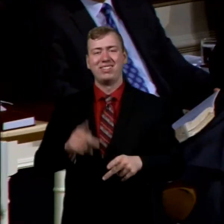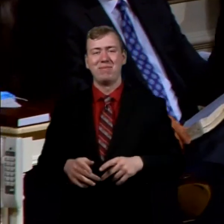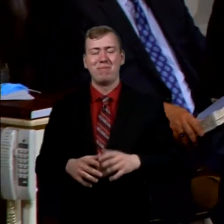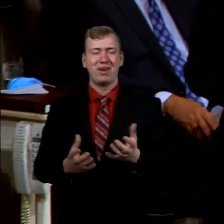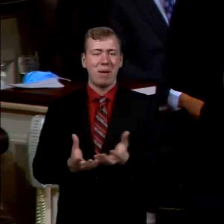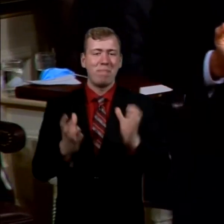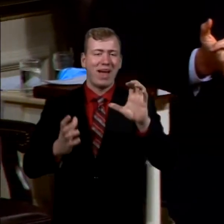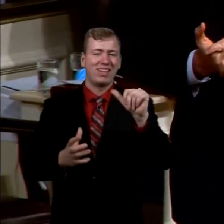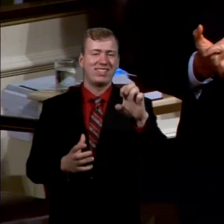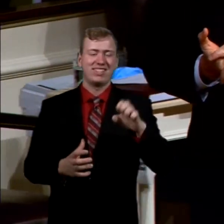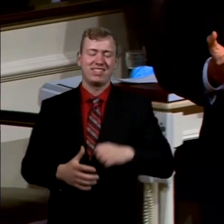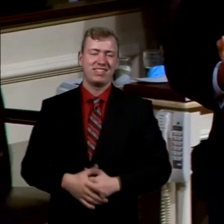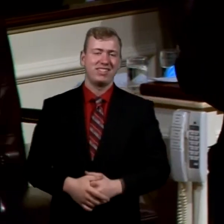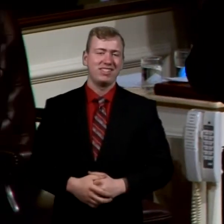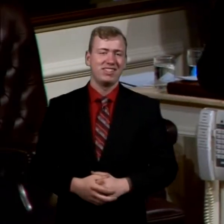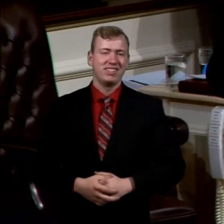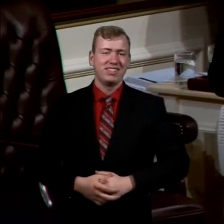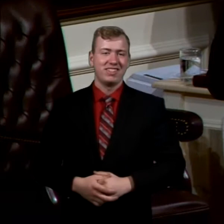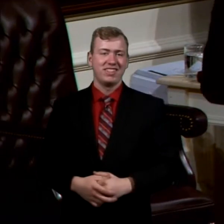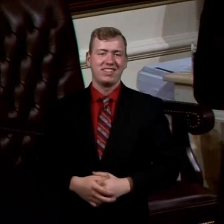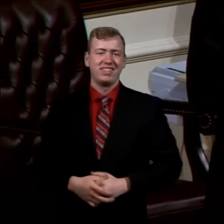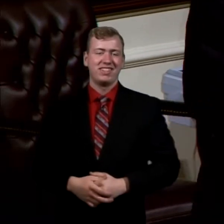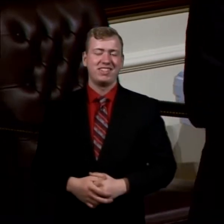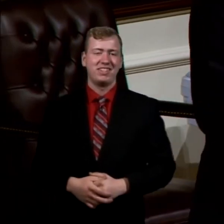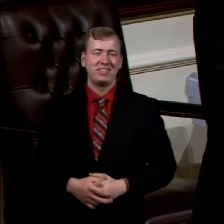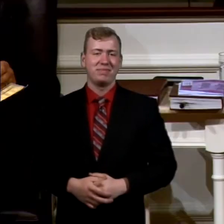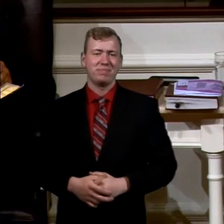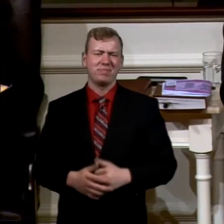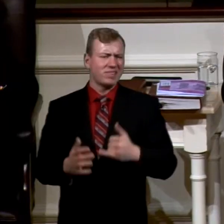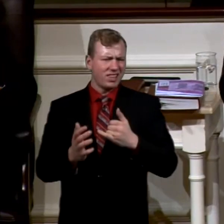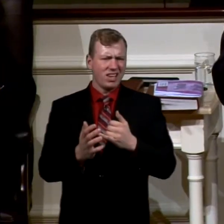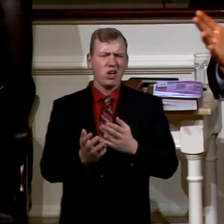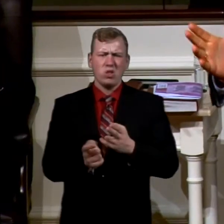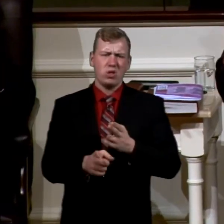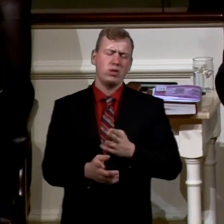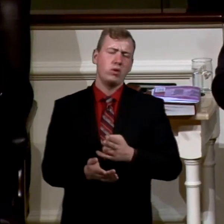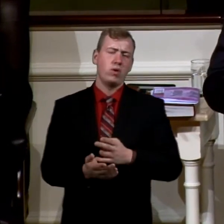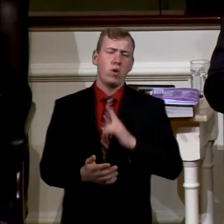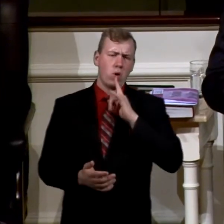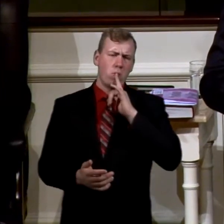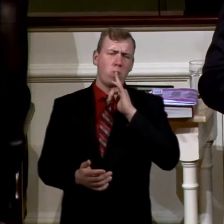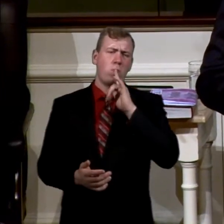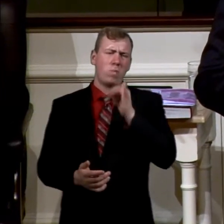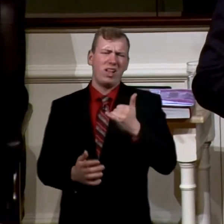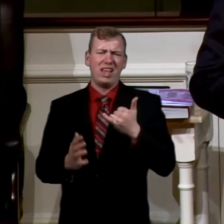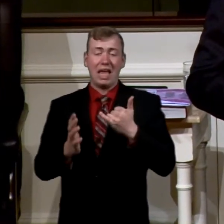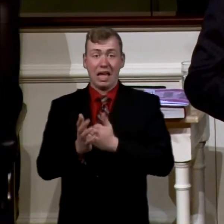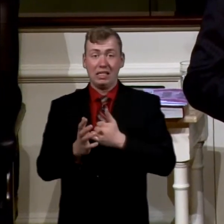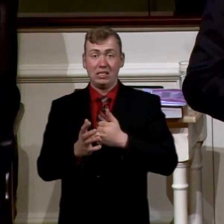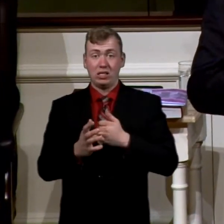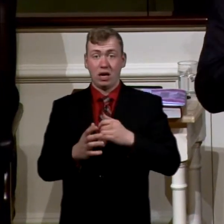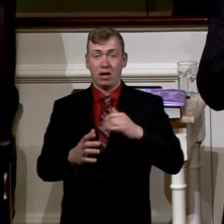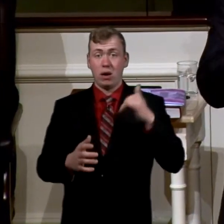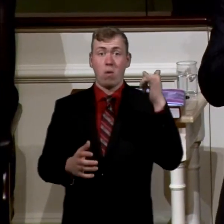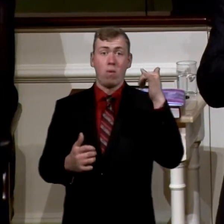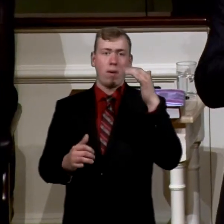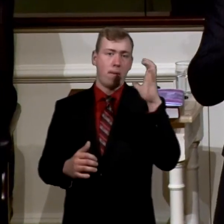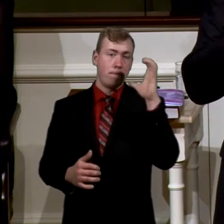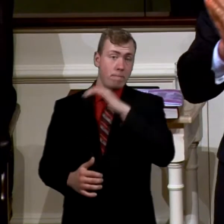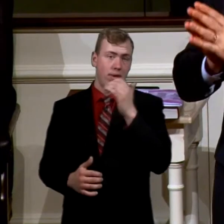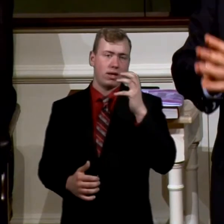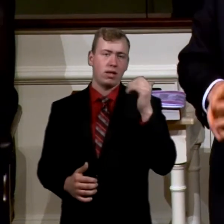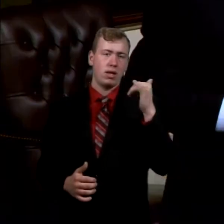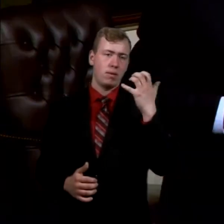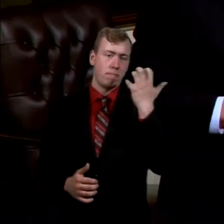of encouragement there. The truth of the matter is, it's a supernatural story of Moses. And Moses was